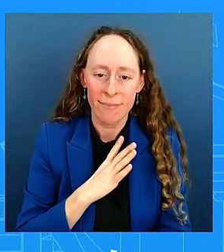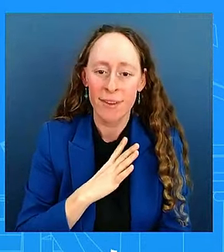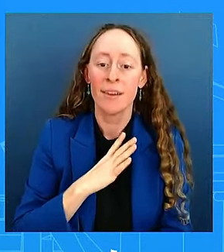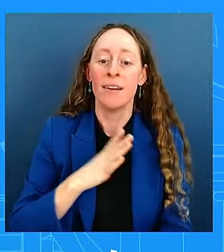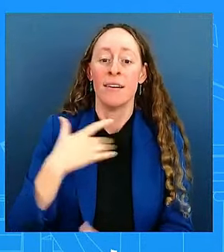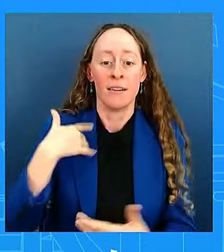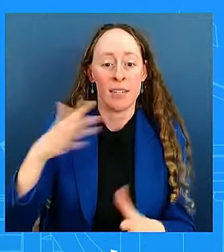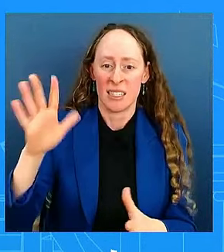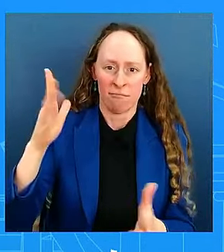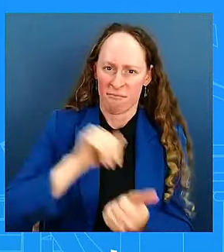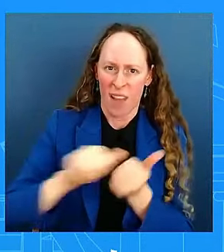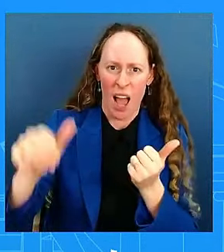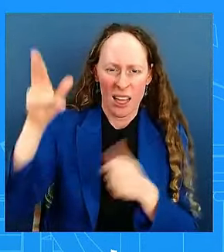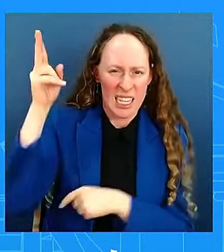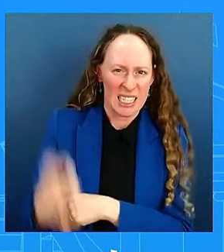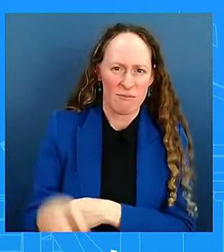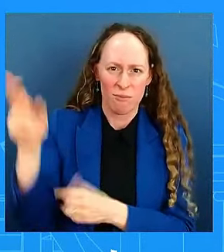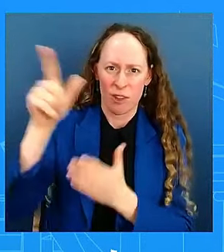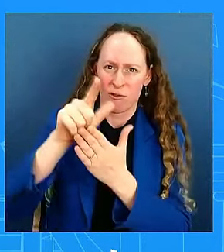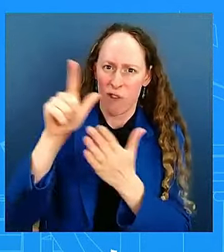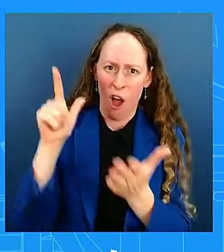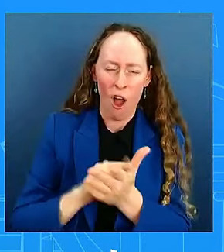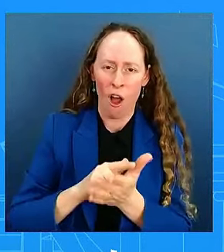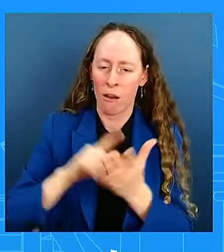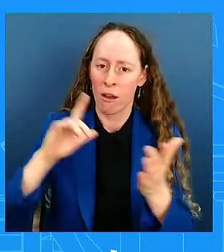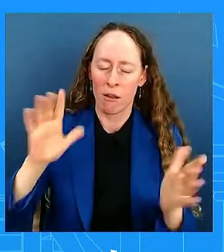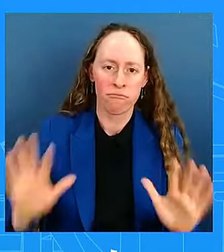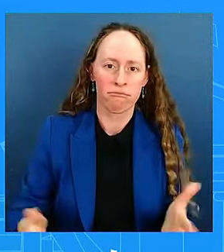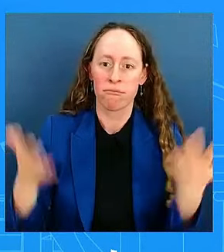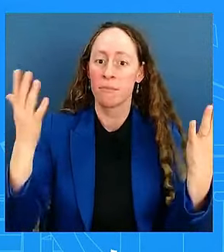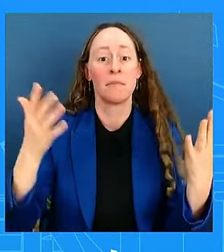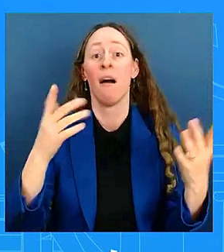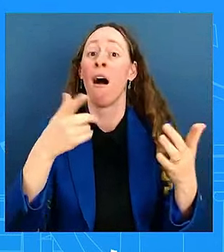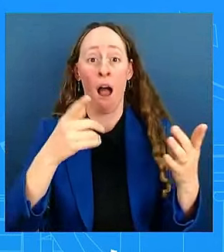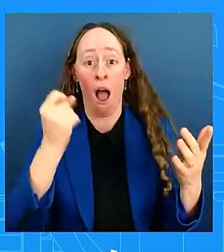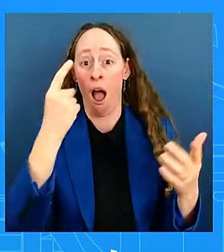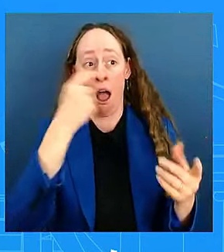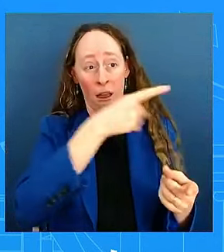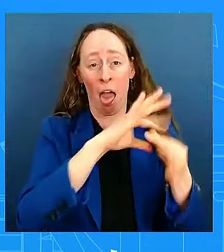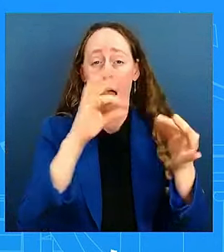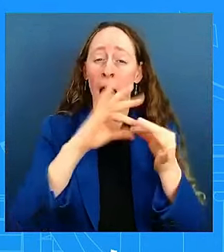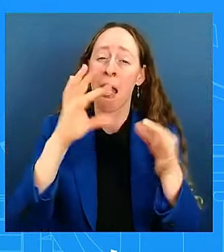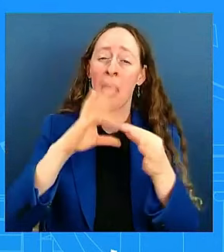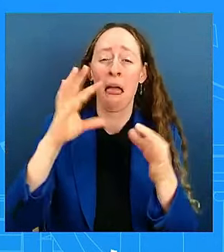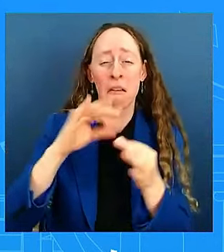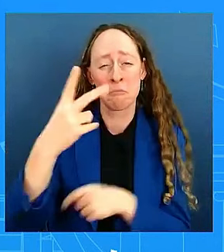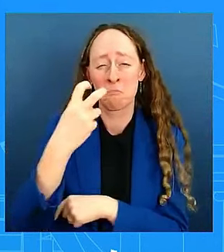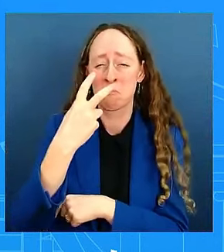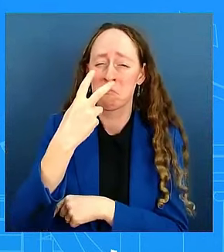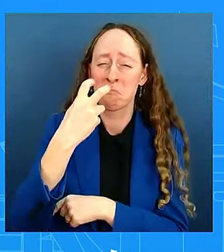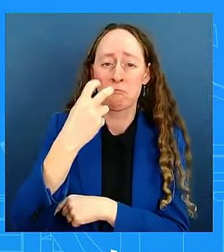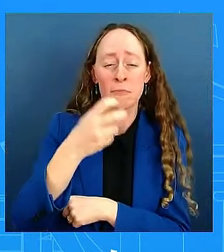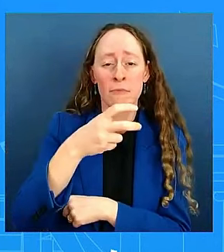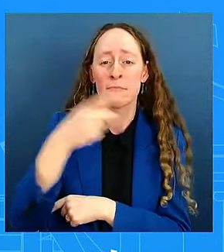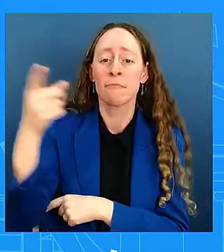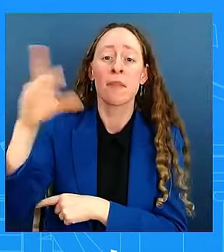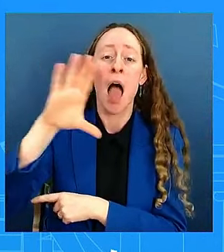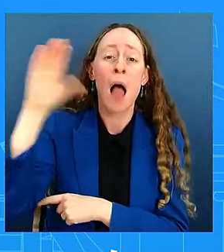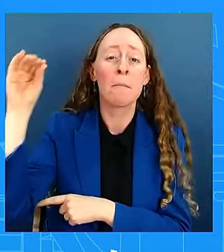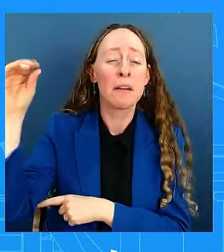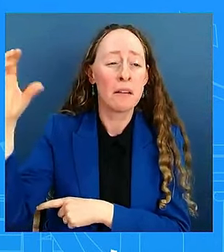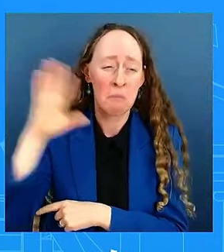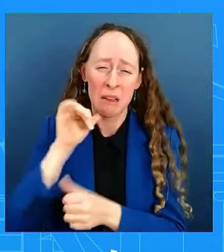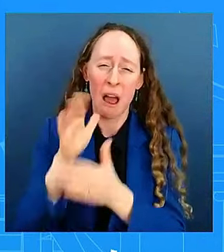sector investment. Well, that was proven wrong, too. We've attracted nearly $1 trillion since we've come to office in private sector